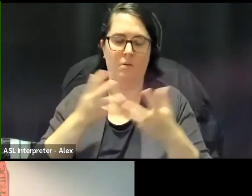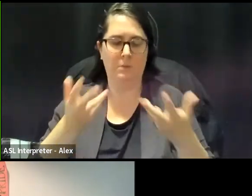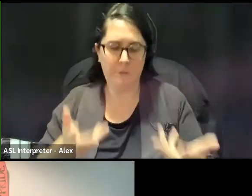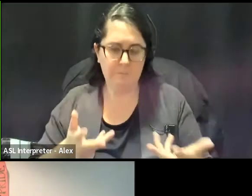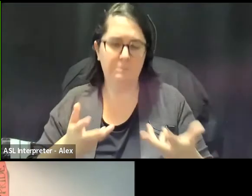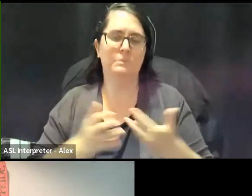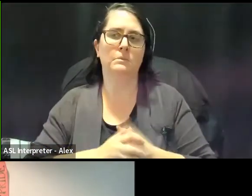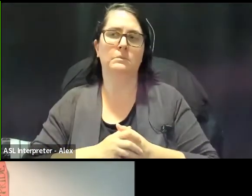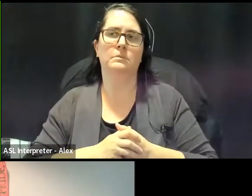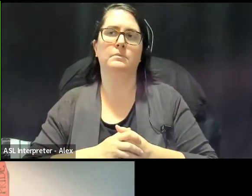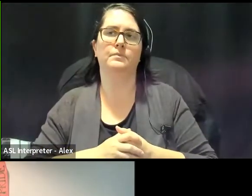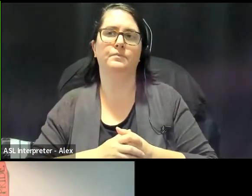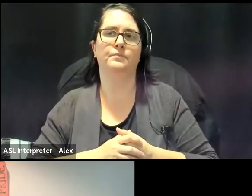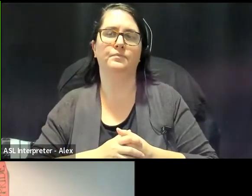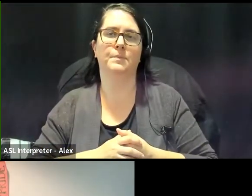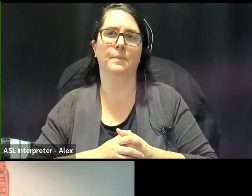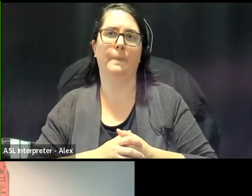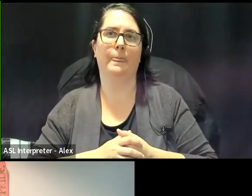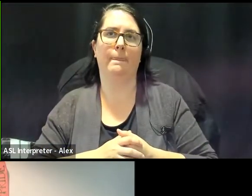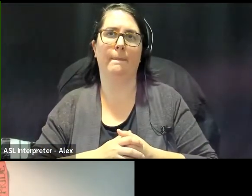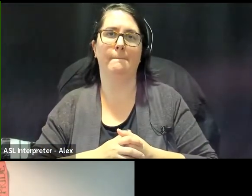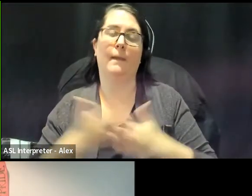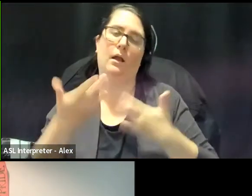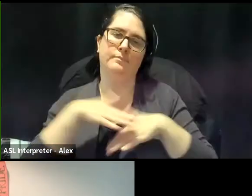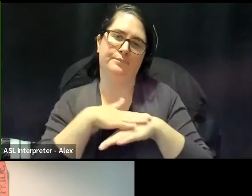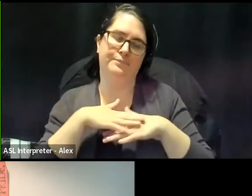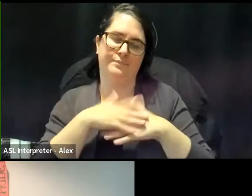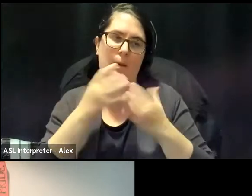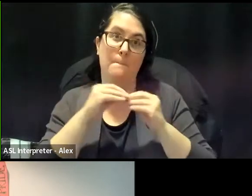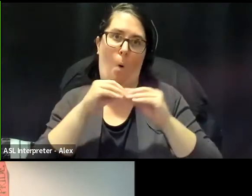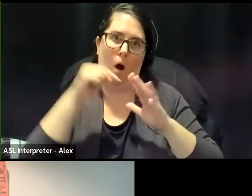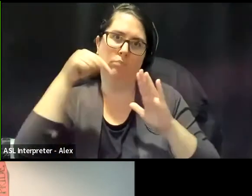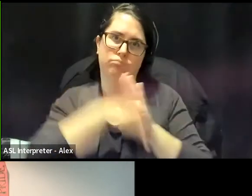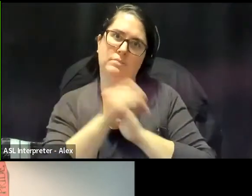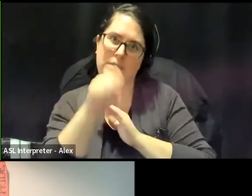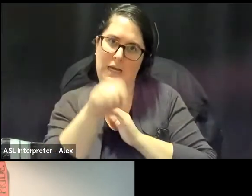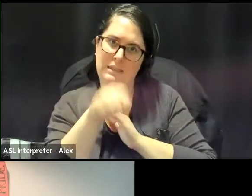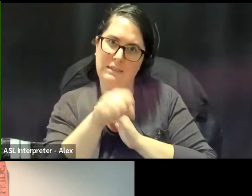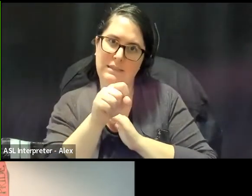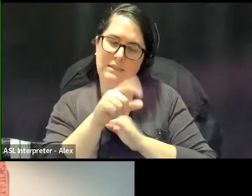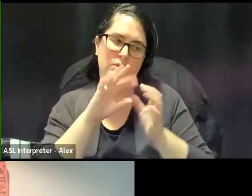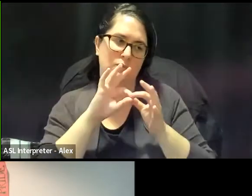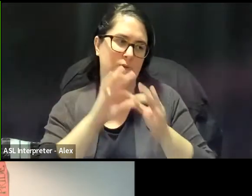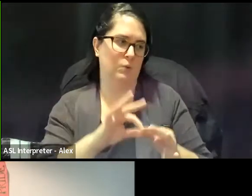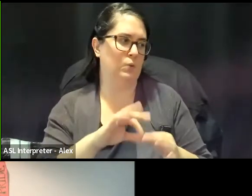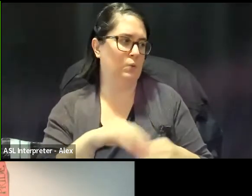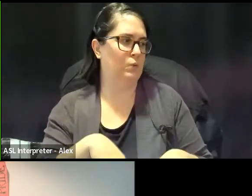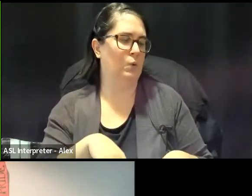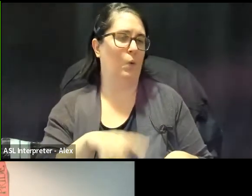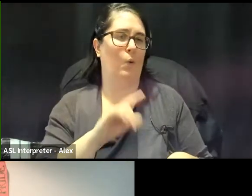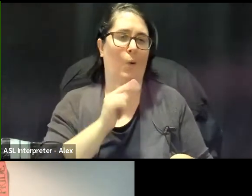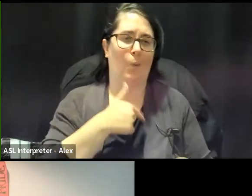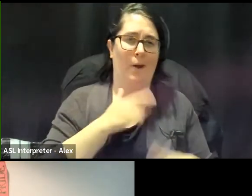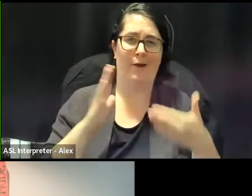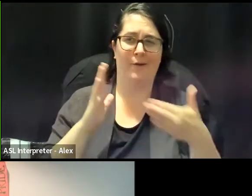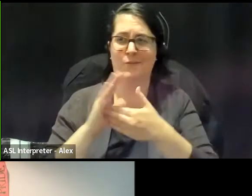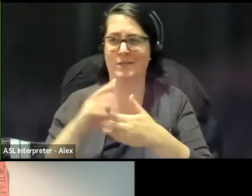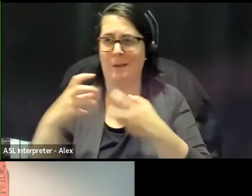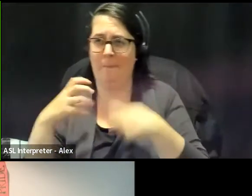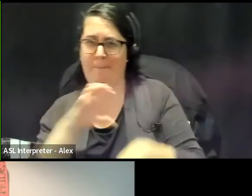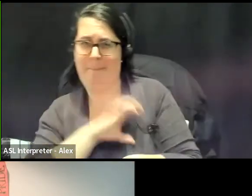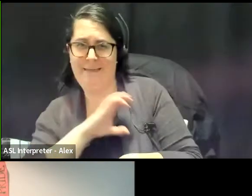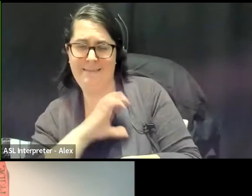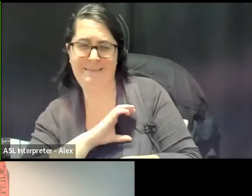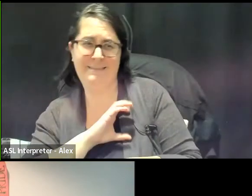I, I think it's more than, uh, the case that, that, you know, we're talking about queers, uh, versus the police. We're really talking